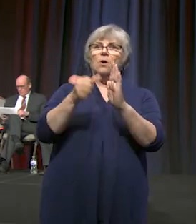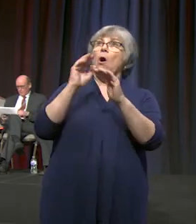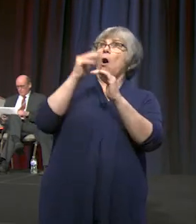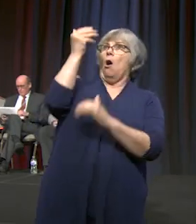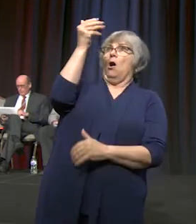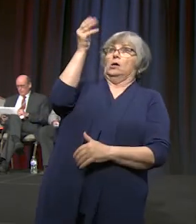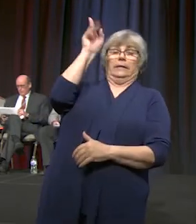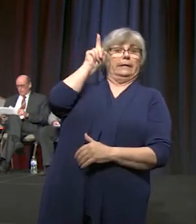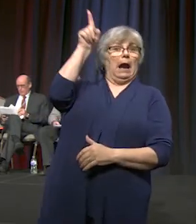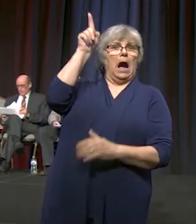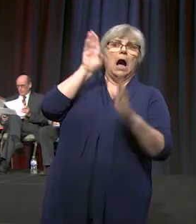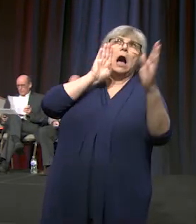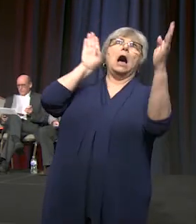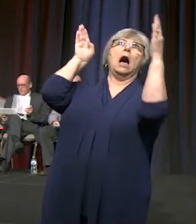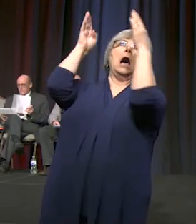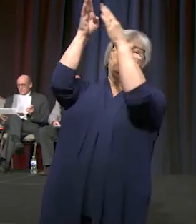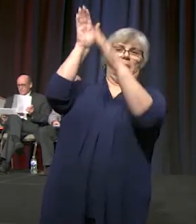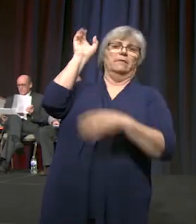where it should be.